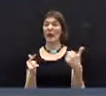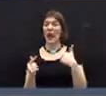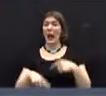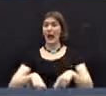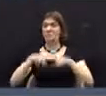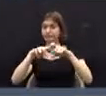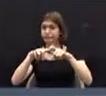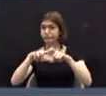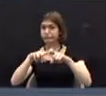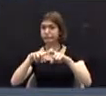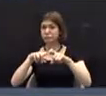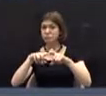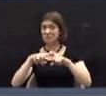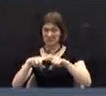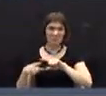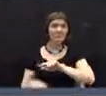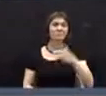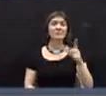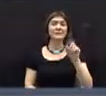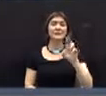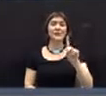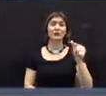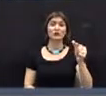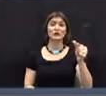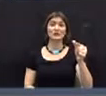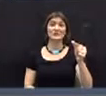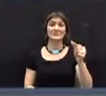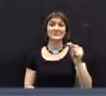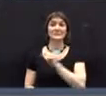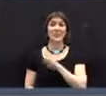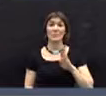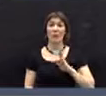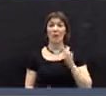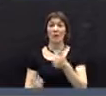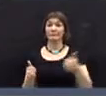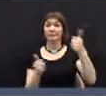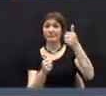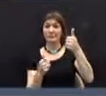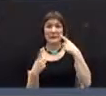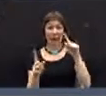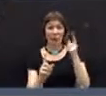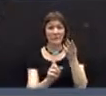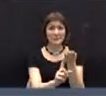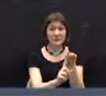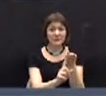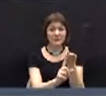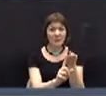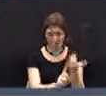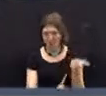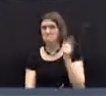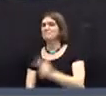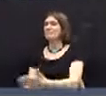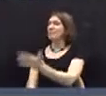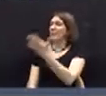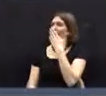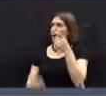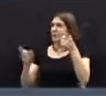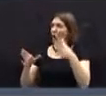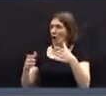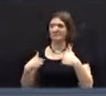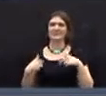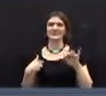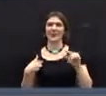for a moment to Mr. Gartenstein for a very brief announcement. Thank you, Mr. Moderator.